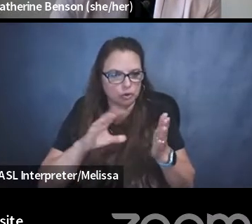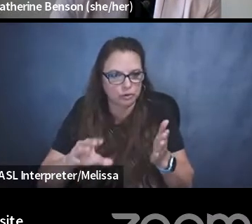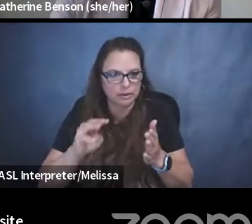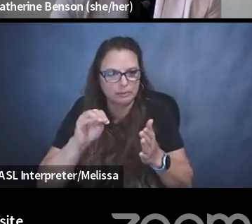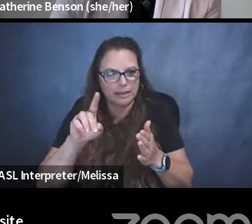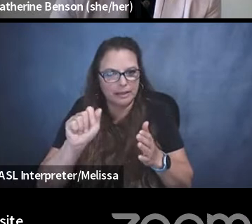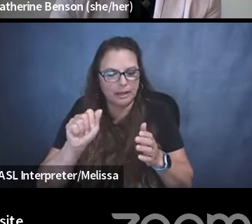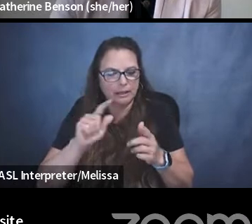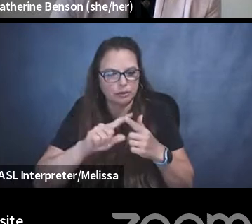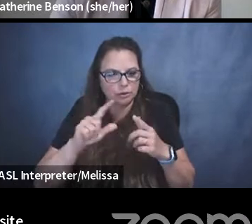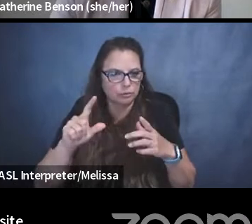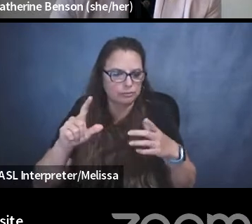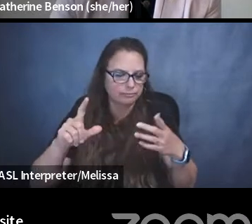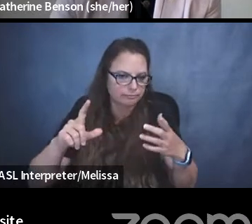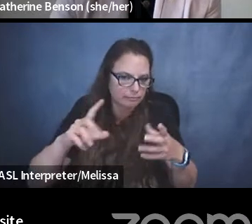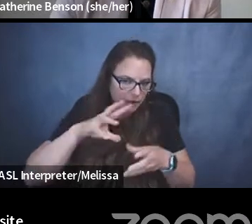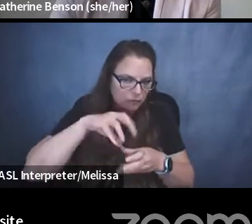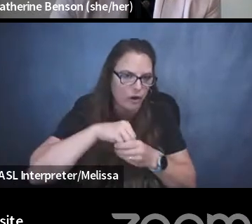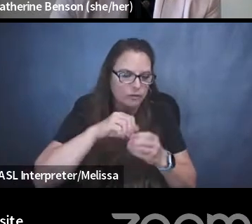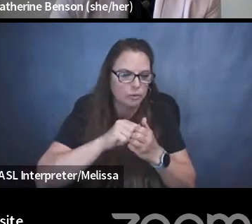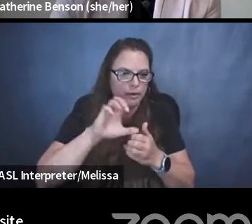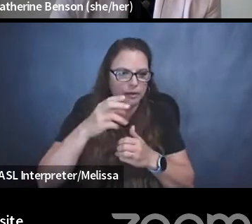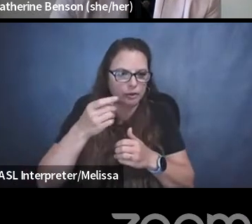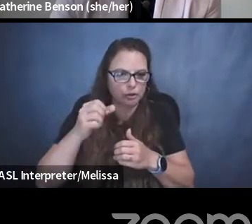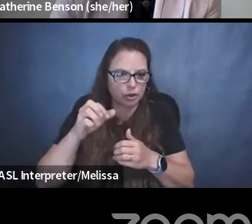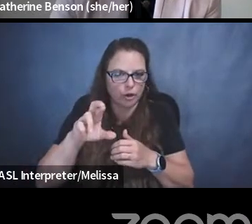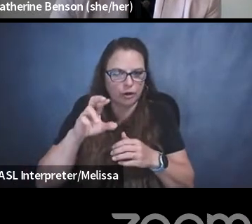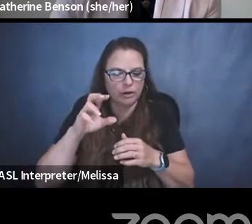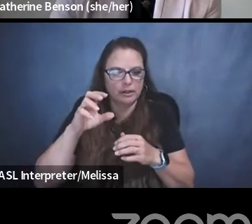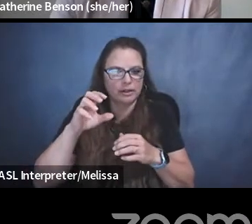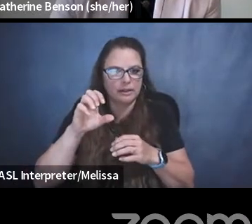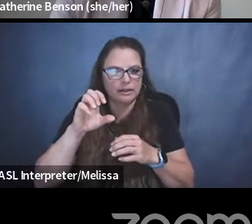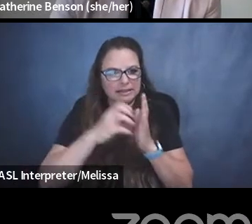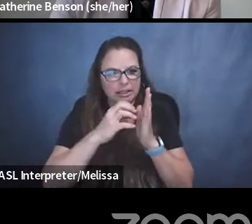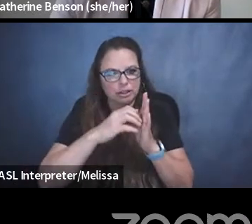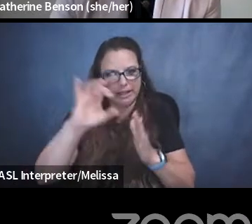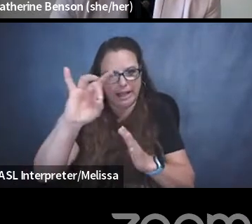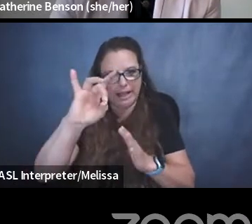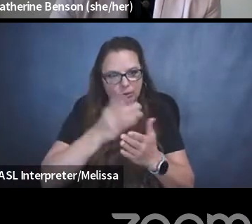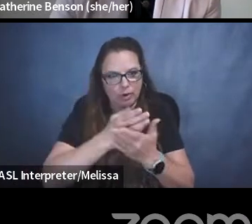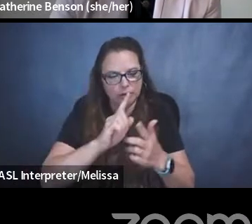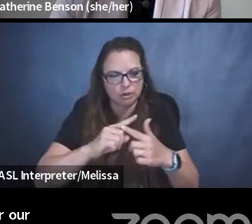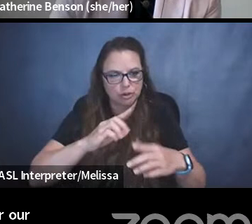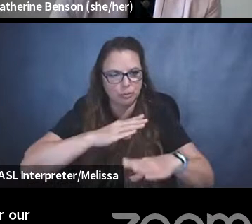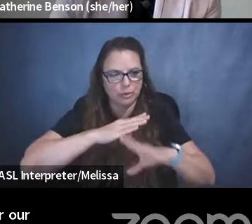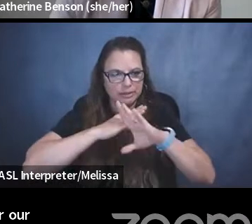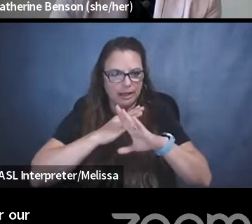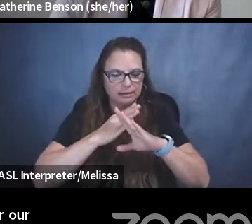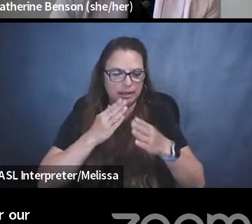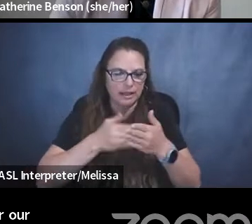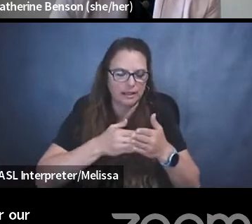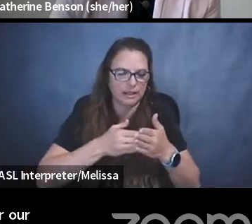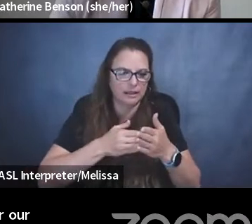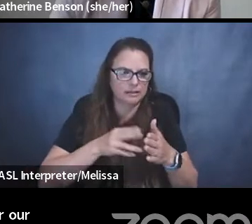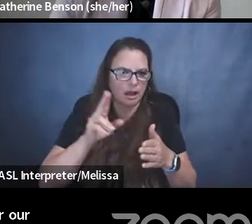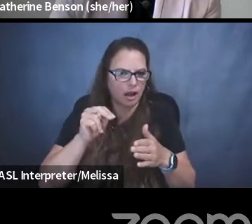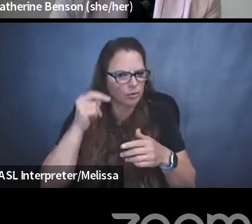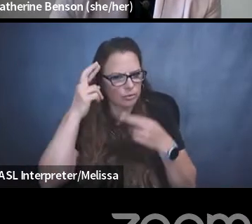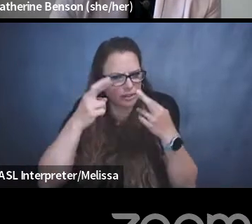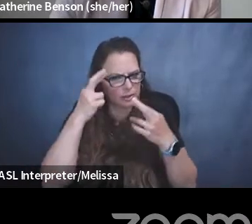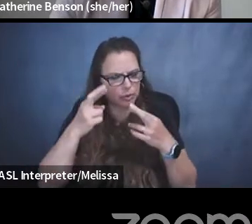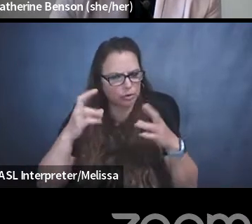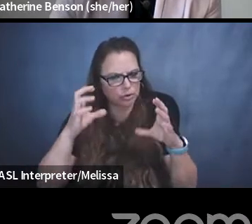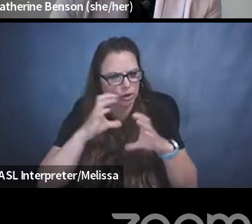Charter, that our Section 8 rights to protect against unreasonable search and seizure, specifically of